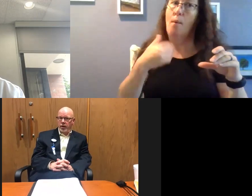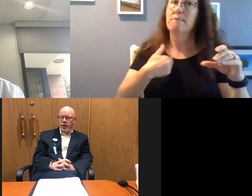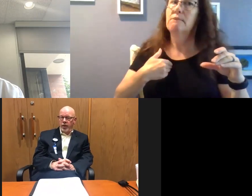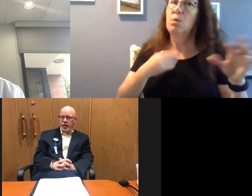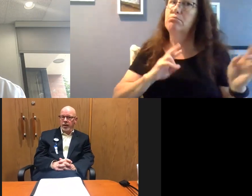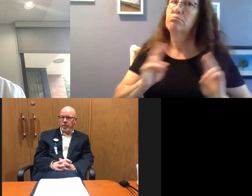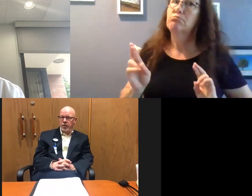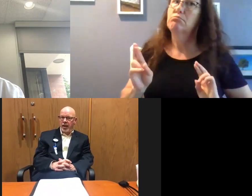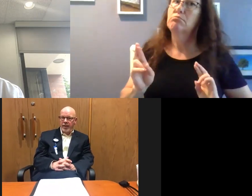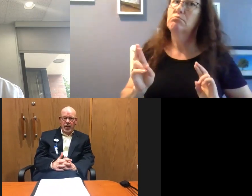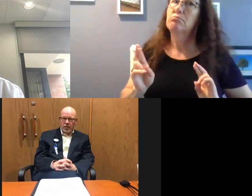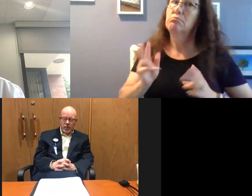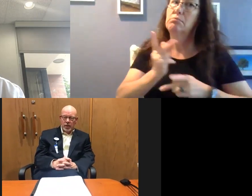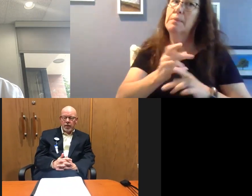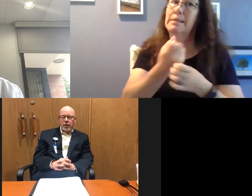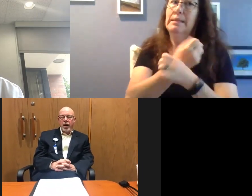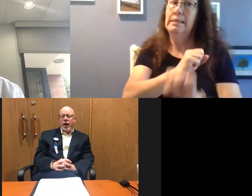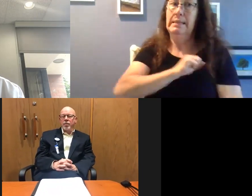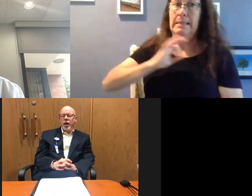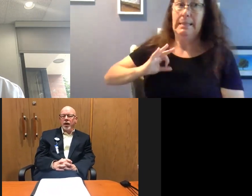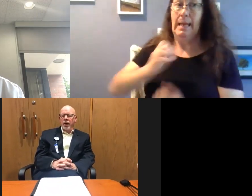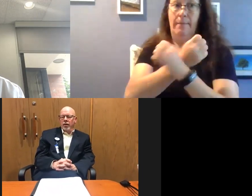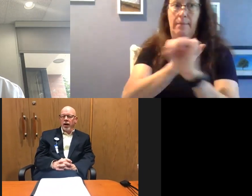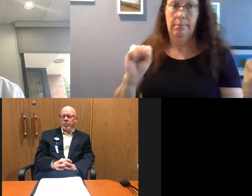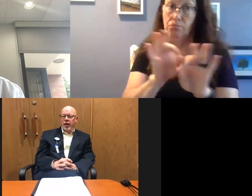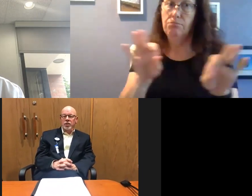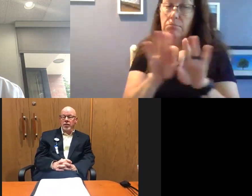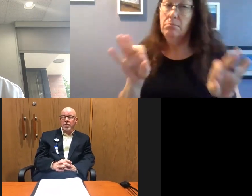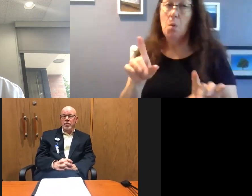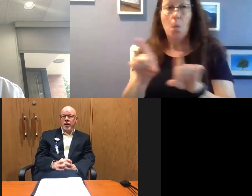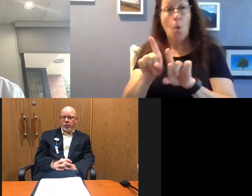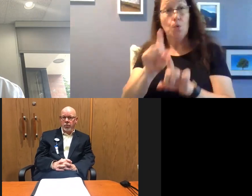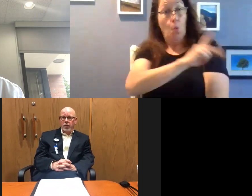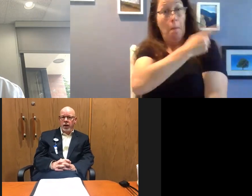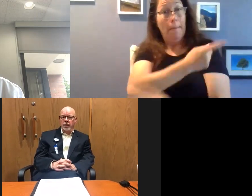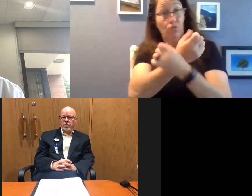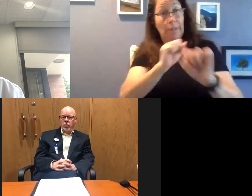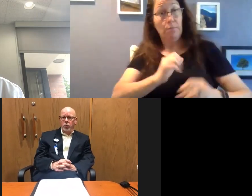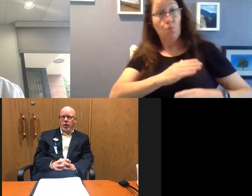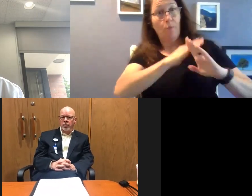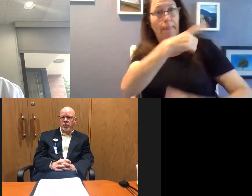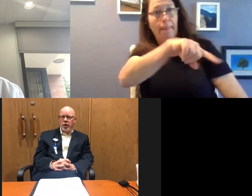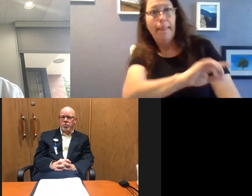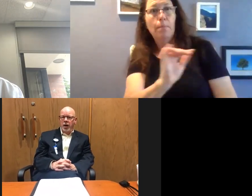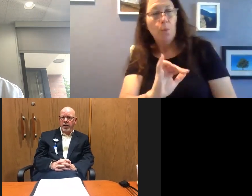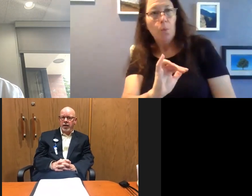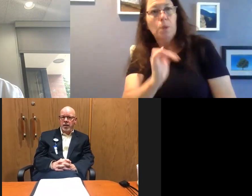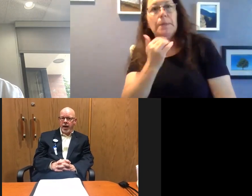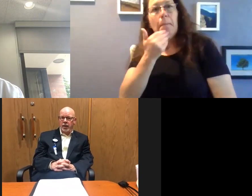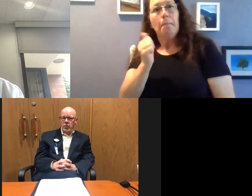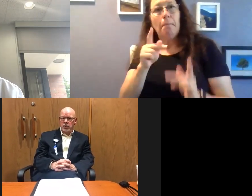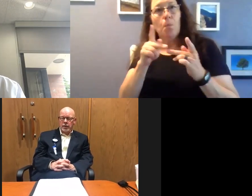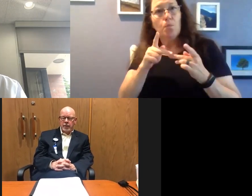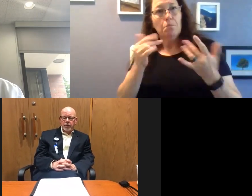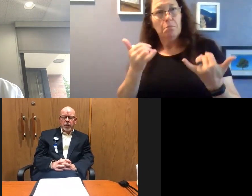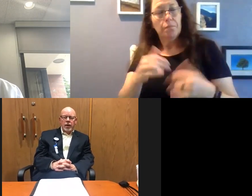prepared and ready to keep our staff safe. And our patients safe. So we're in a much better spot as that